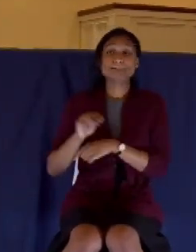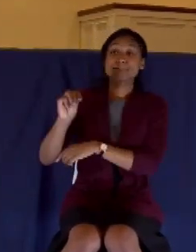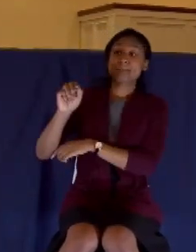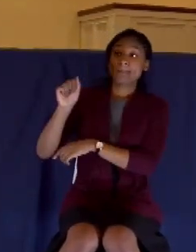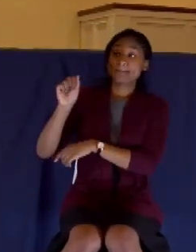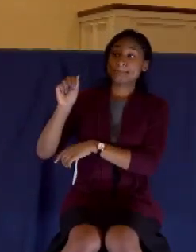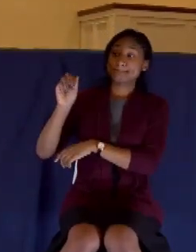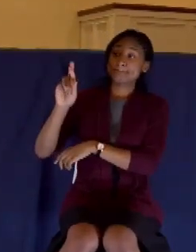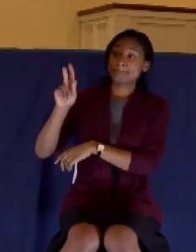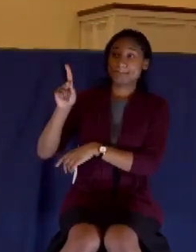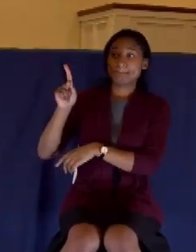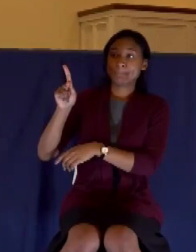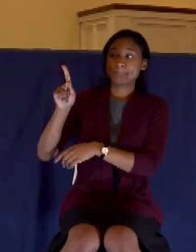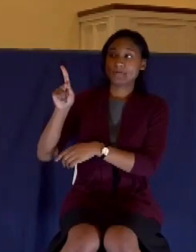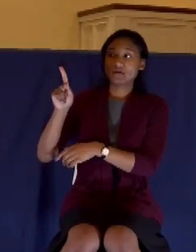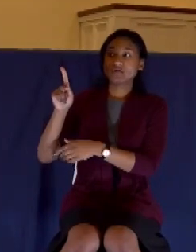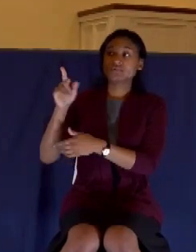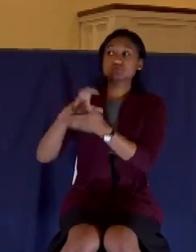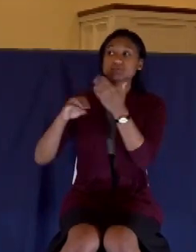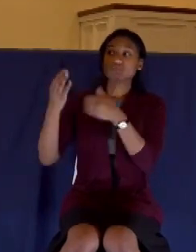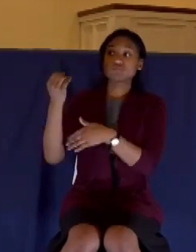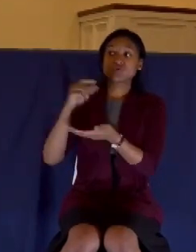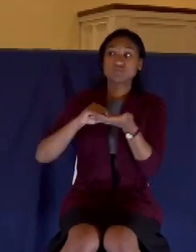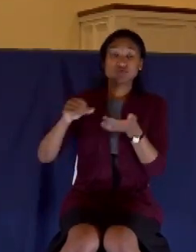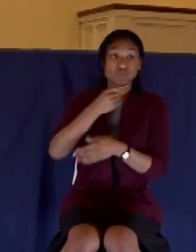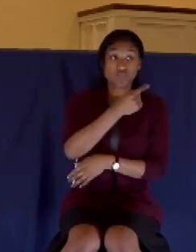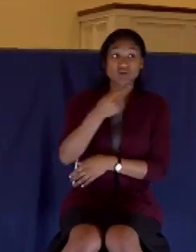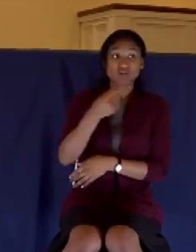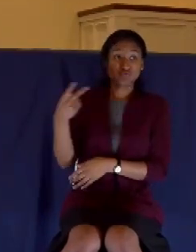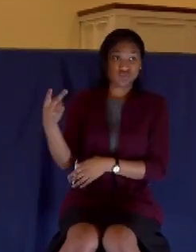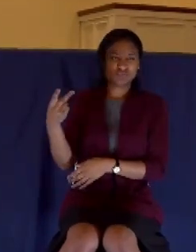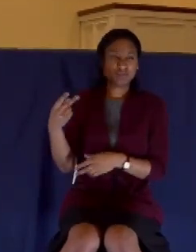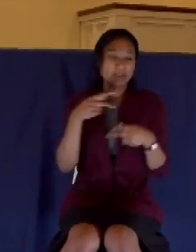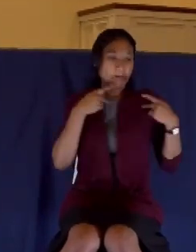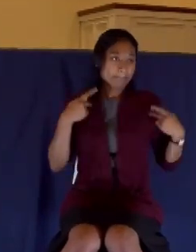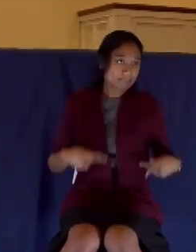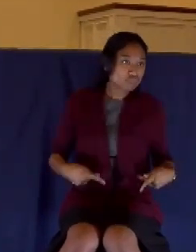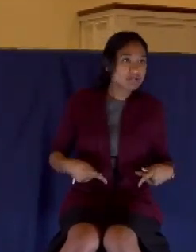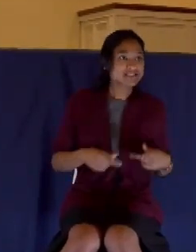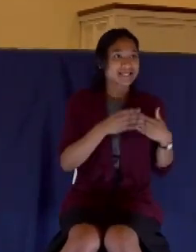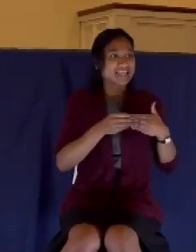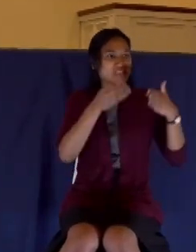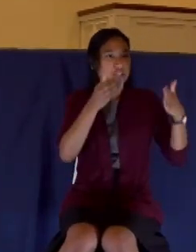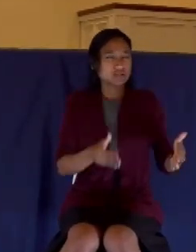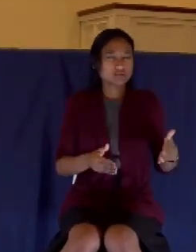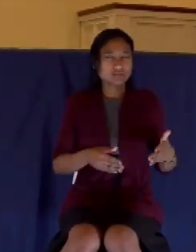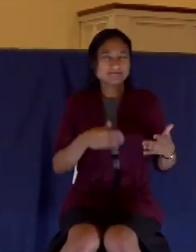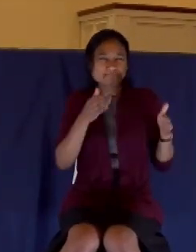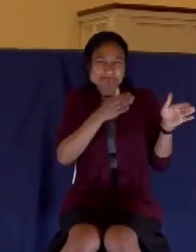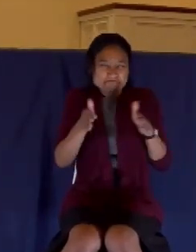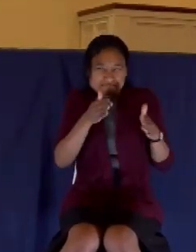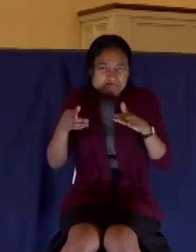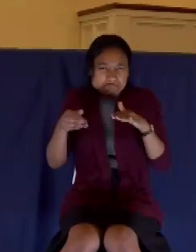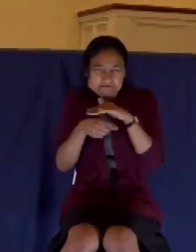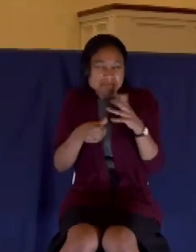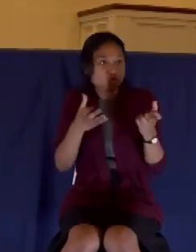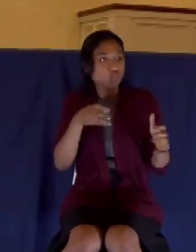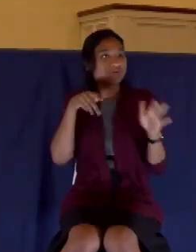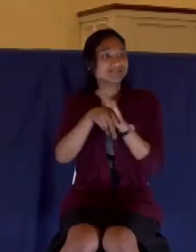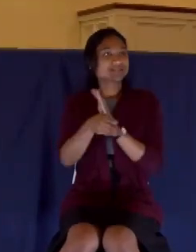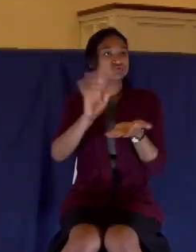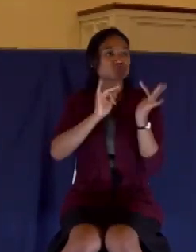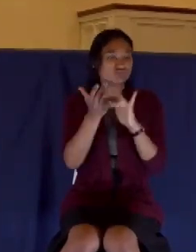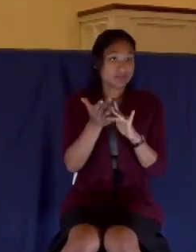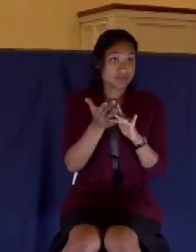priests and scribes, the religious leaders, they're plotting to kill Jesus. And then you drop down to verses 10 and 11 and you see